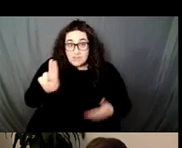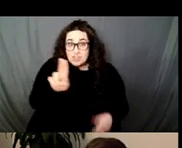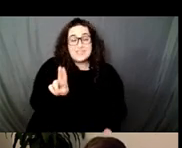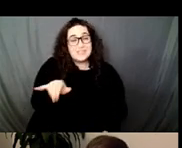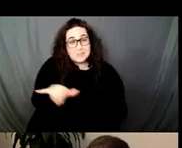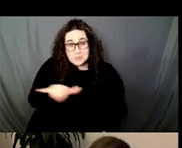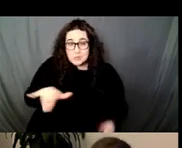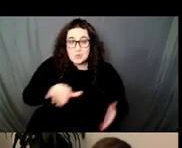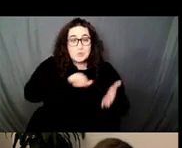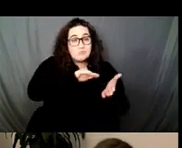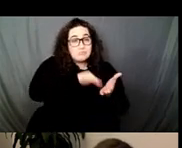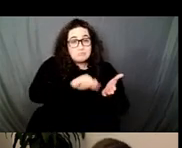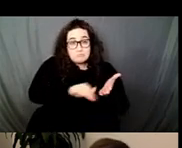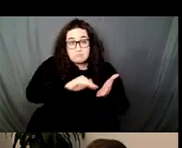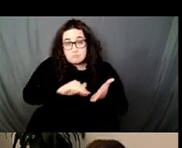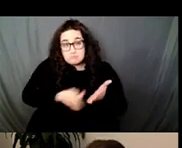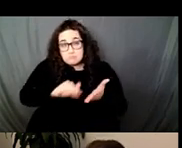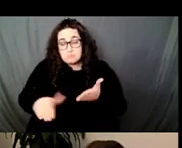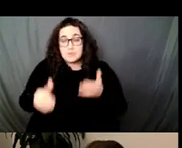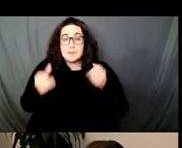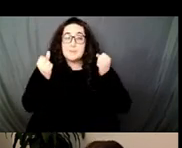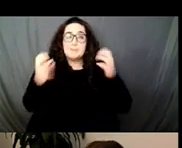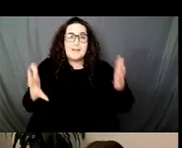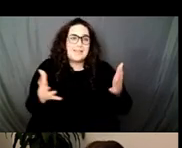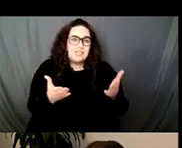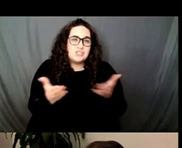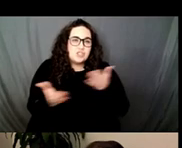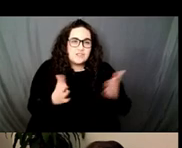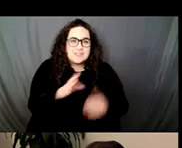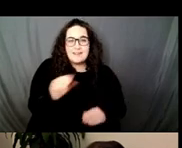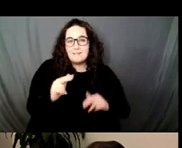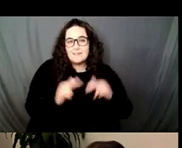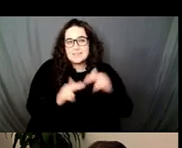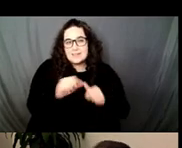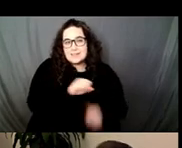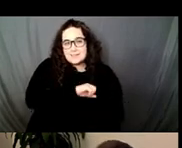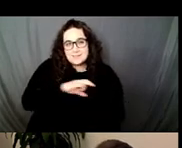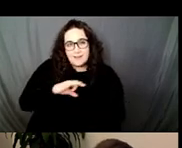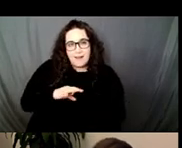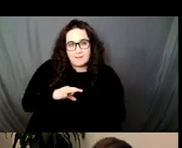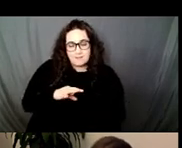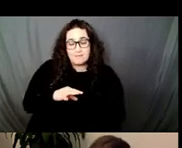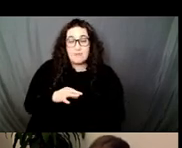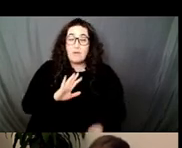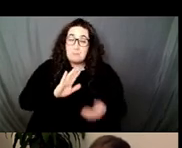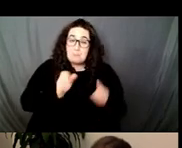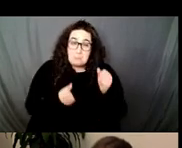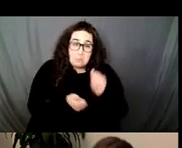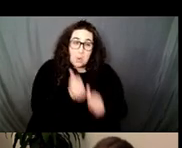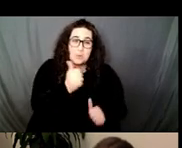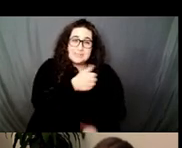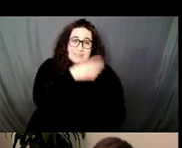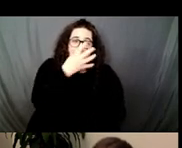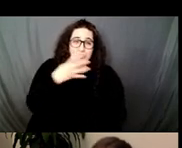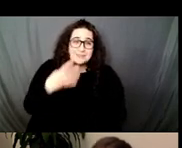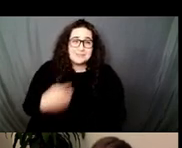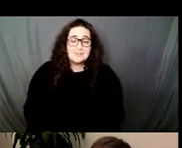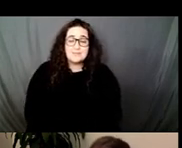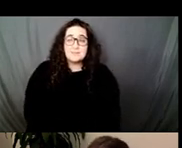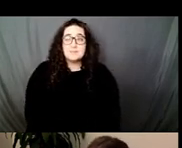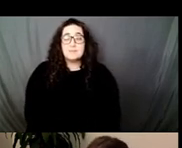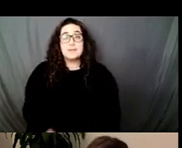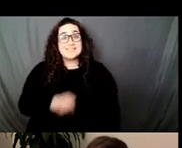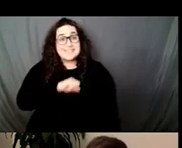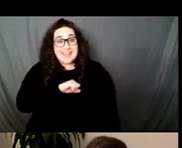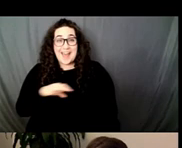facilities and services staff as its majority white and well-off faculty and administration have weathered the storm safely in